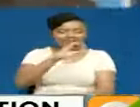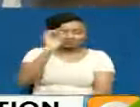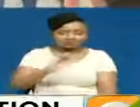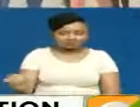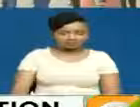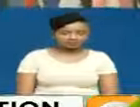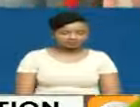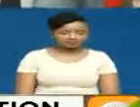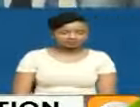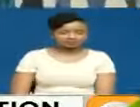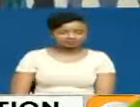Raquel Mugai, Citizen TV.